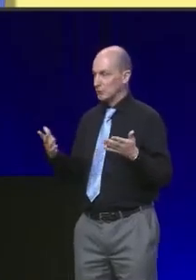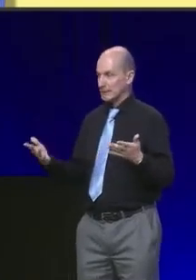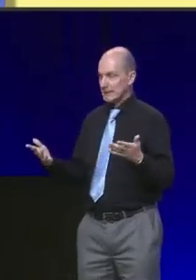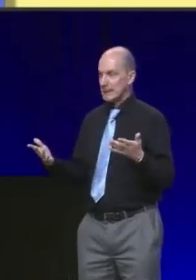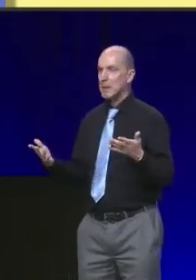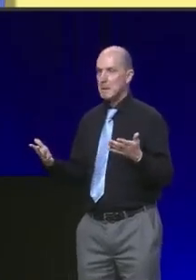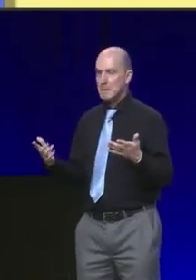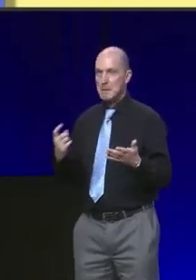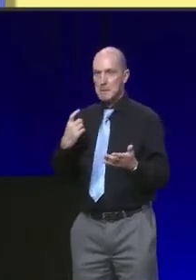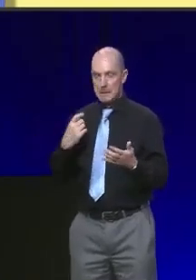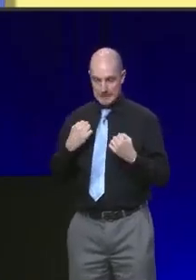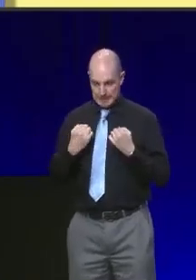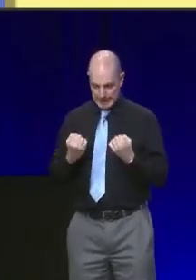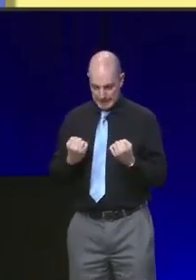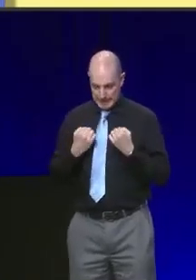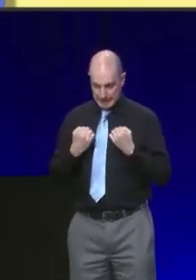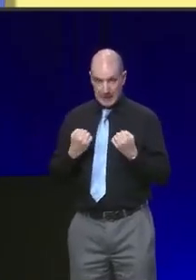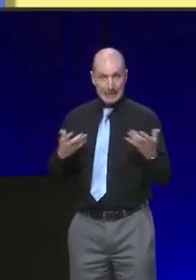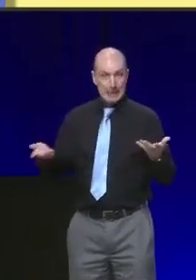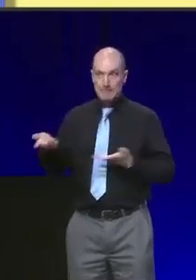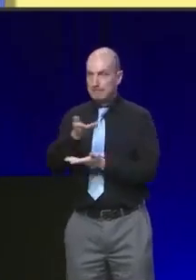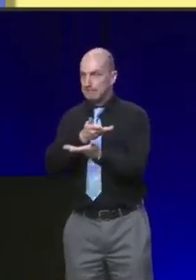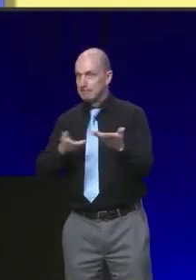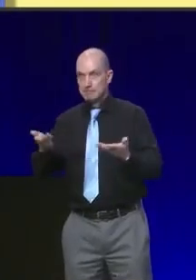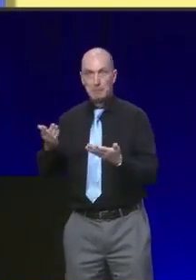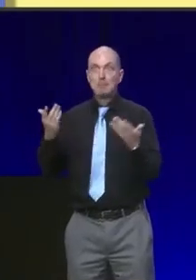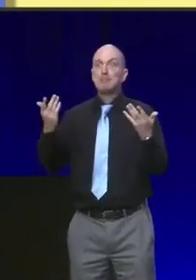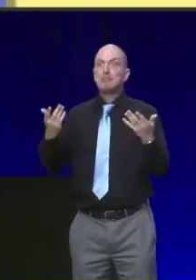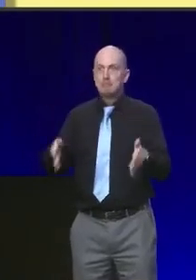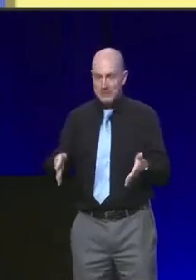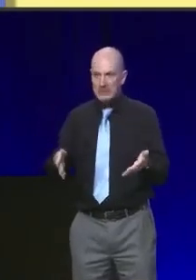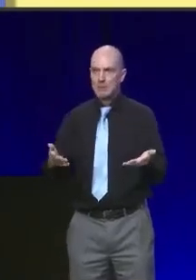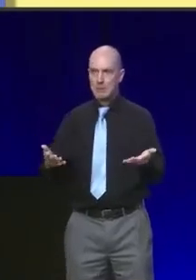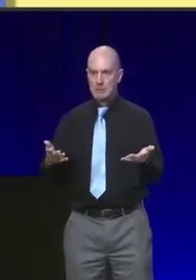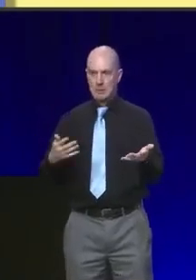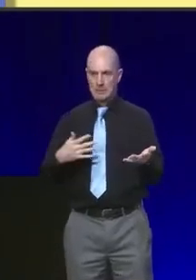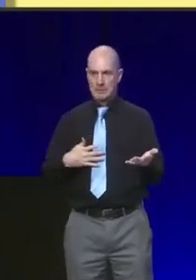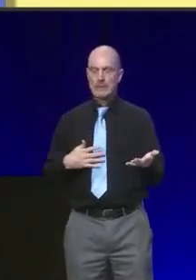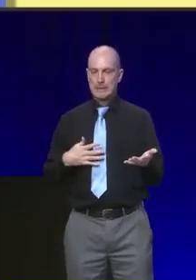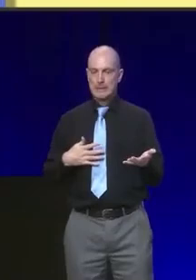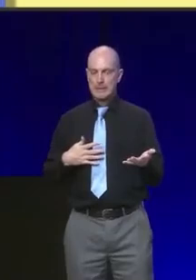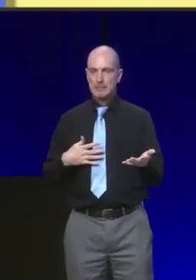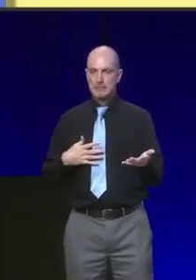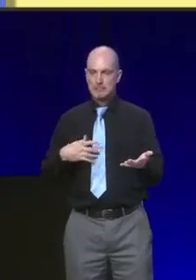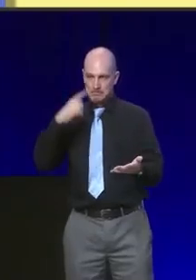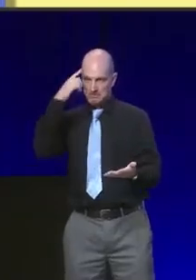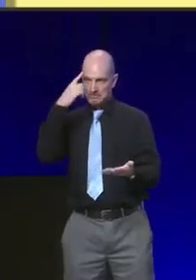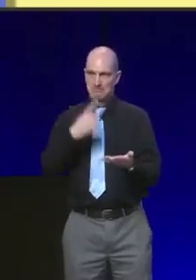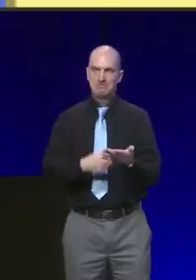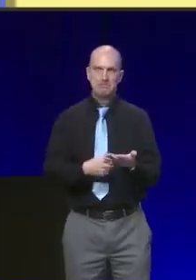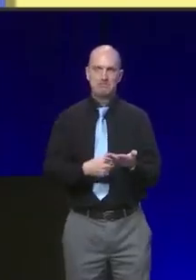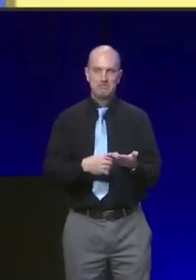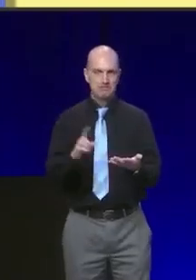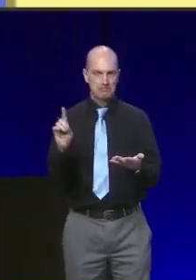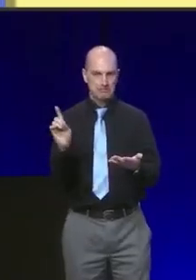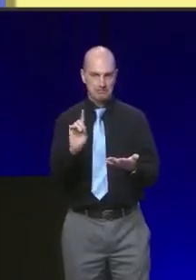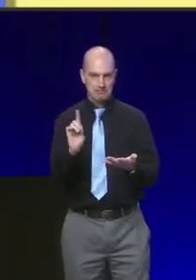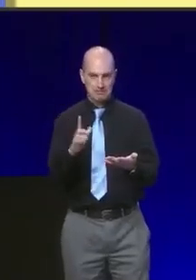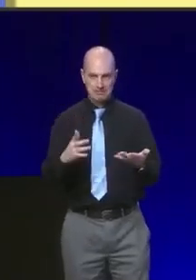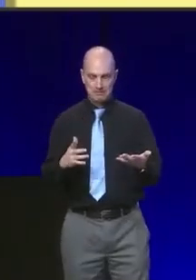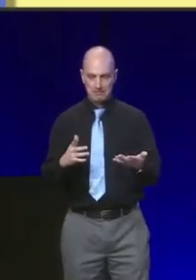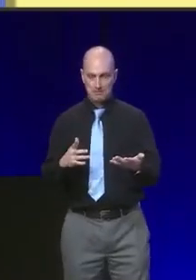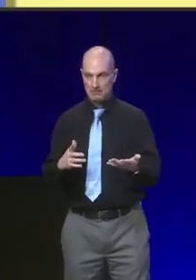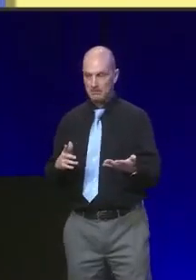we've discussed it at this conference. It's led me to a fundamental commitment that I'll make to you, which is this. Never